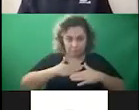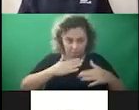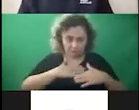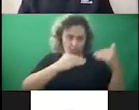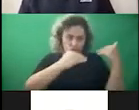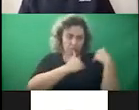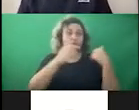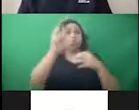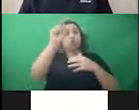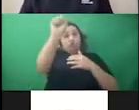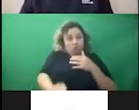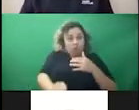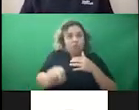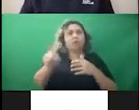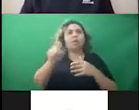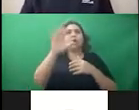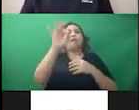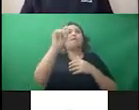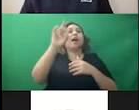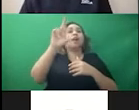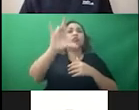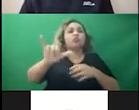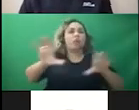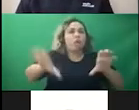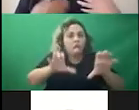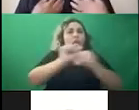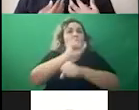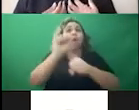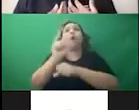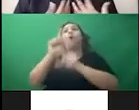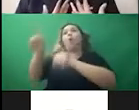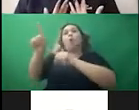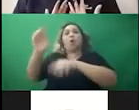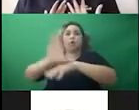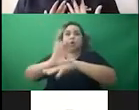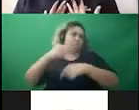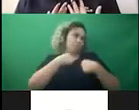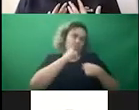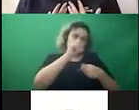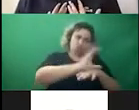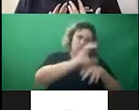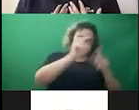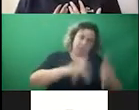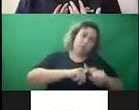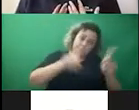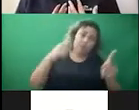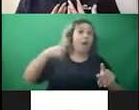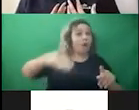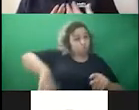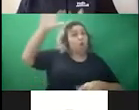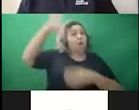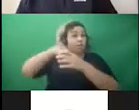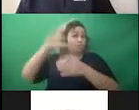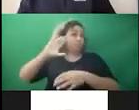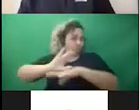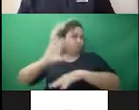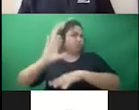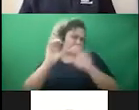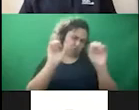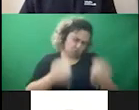they're Southern, they're factory workers, they're church folks. I'm not a church folk person, but I was raised in the church for sure.